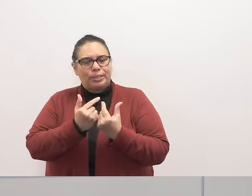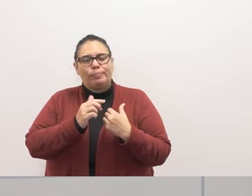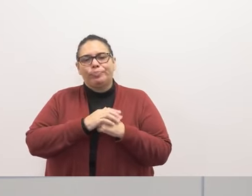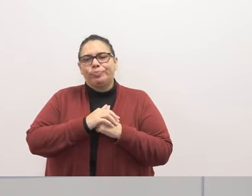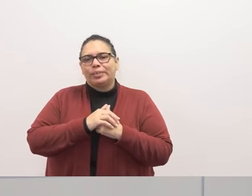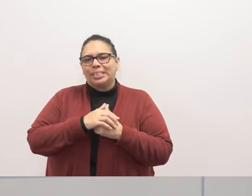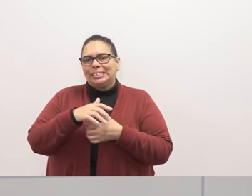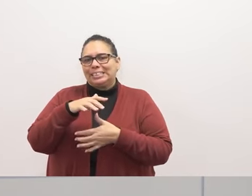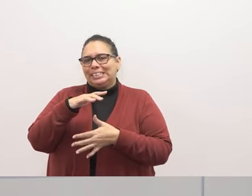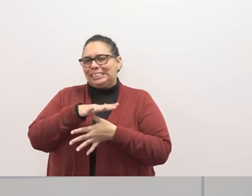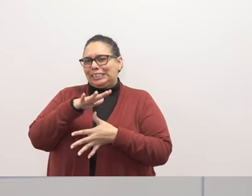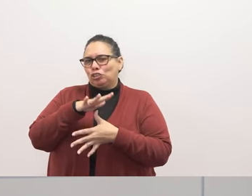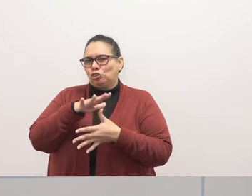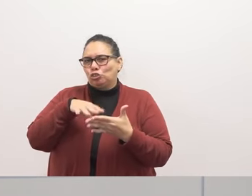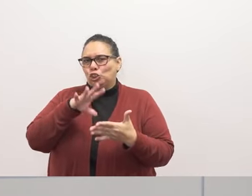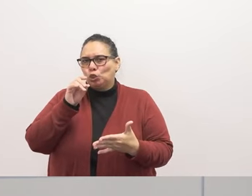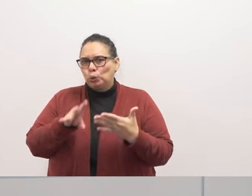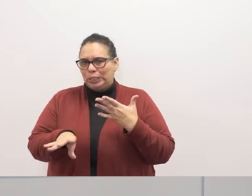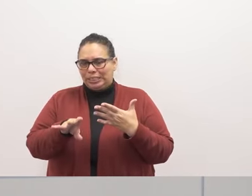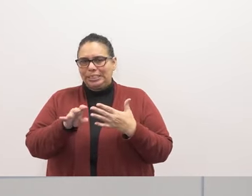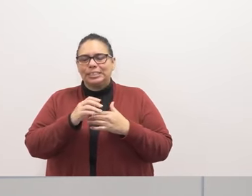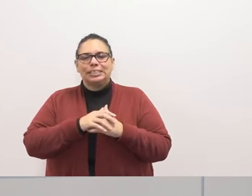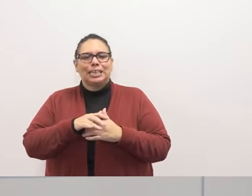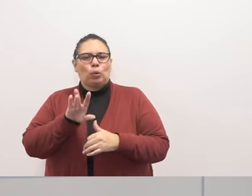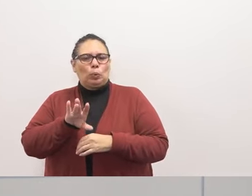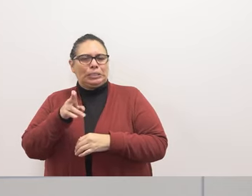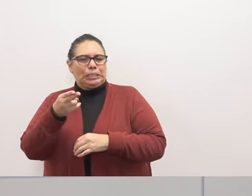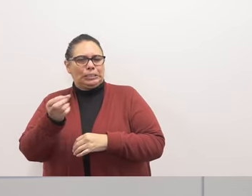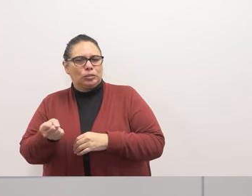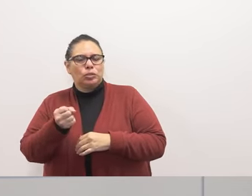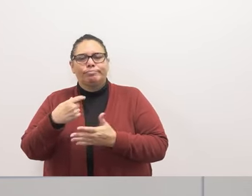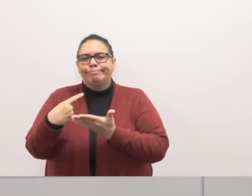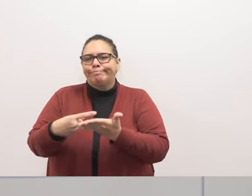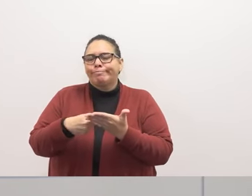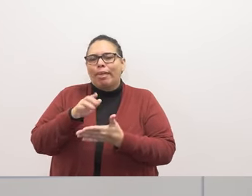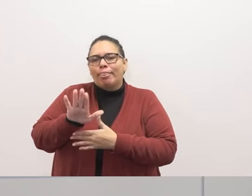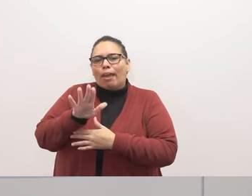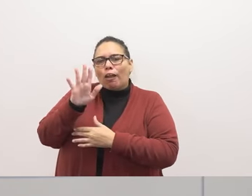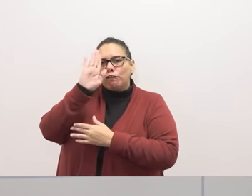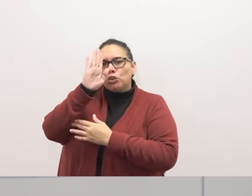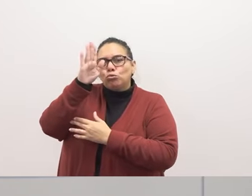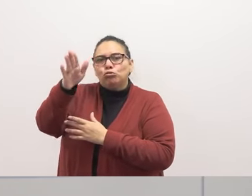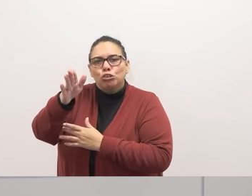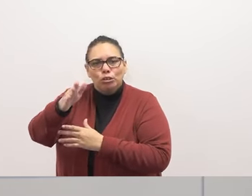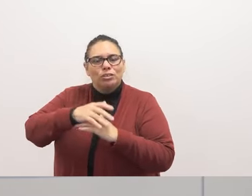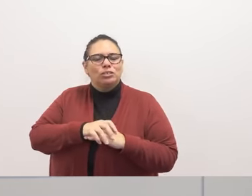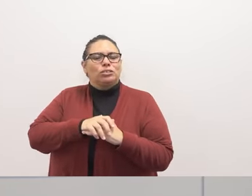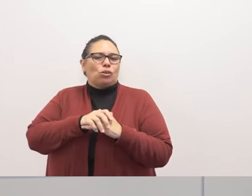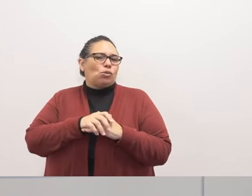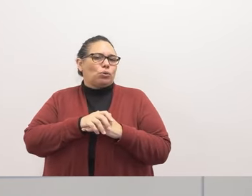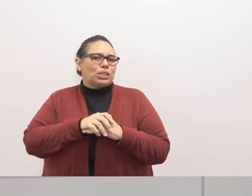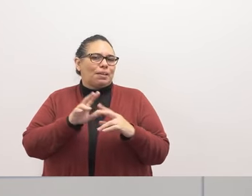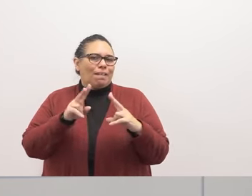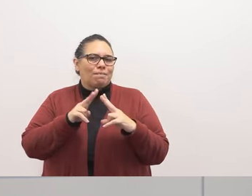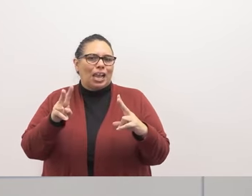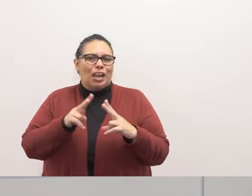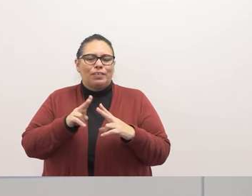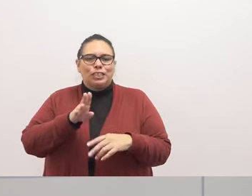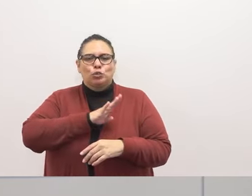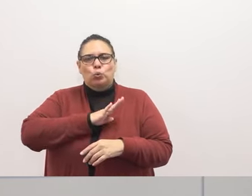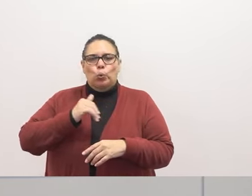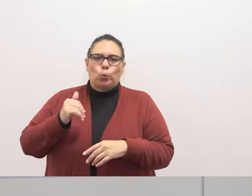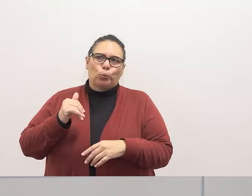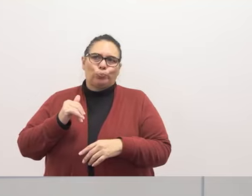senior students at uh wilson to talk about what their future is going to be like and so it's been a very school board